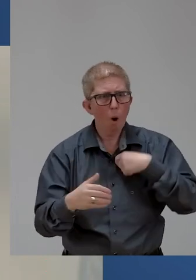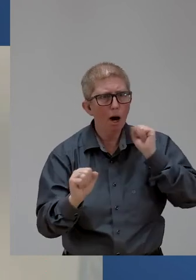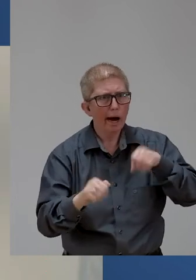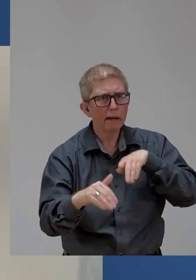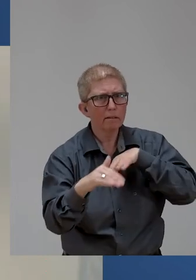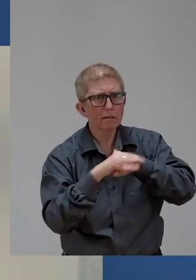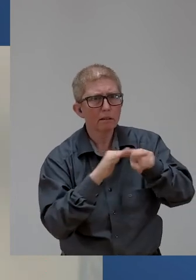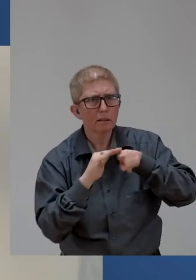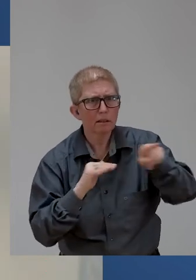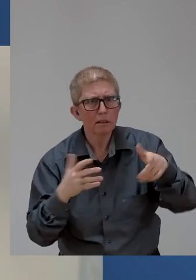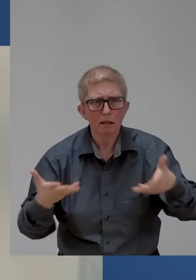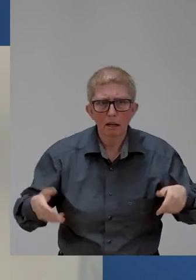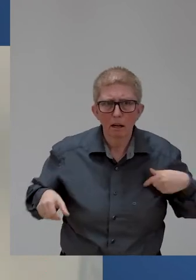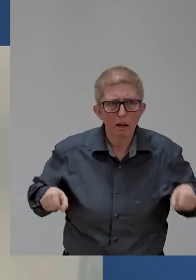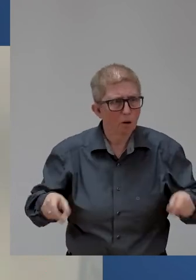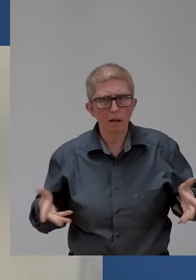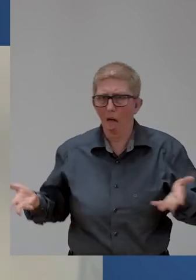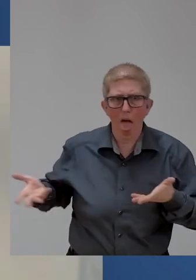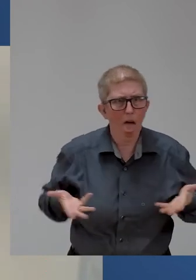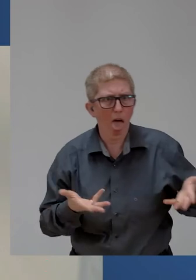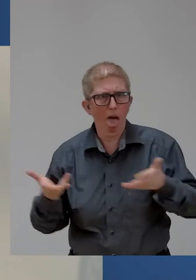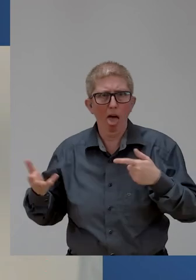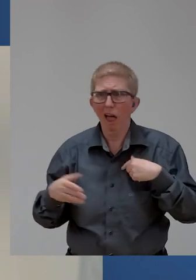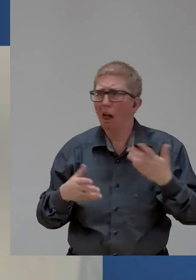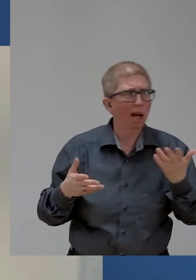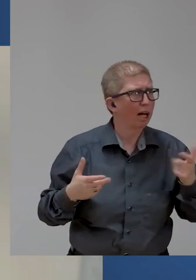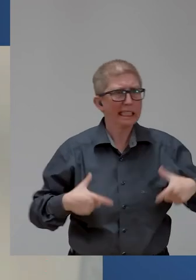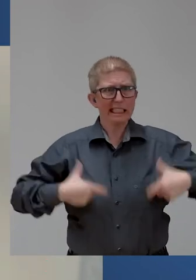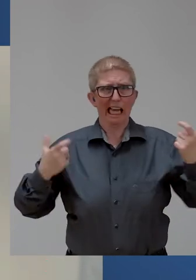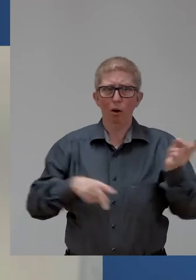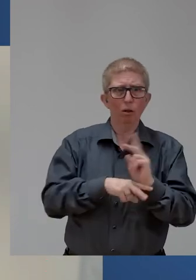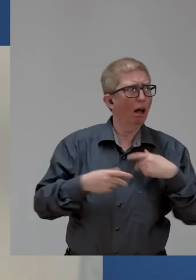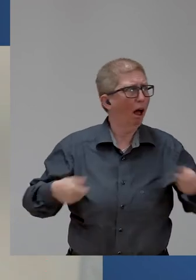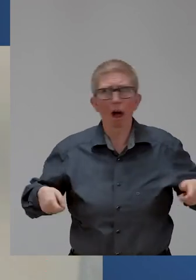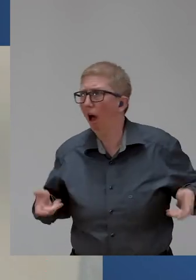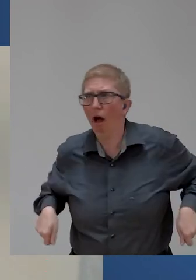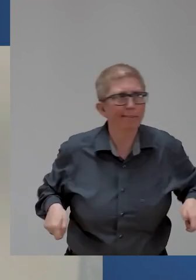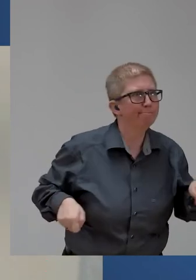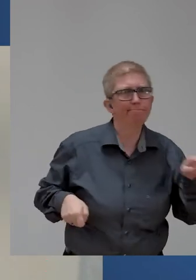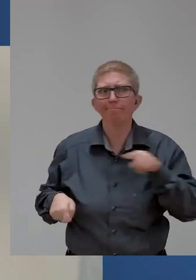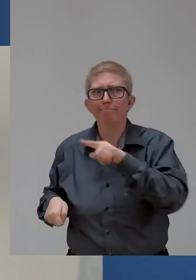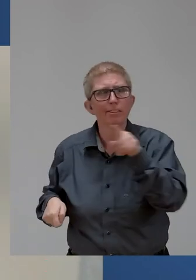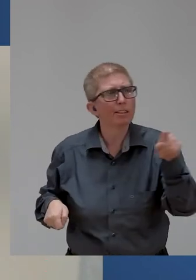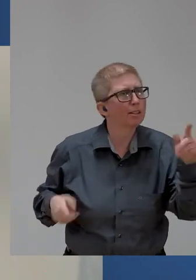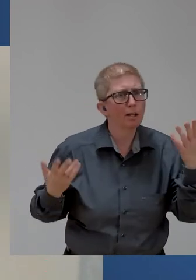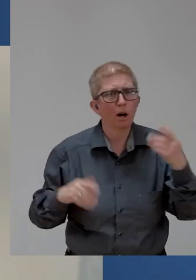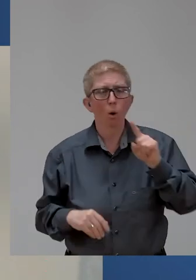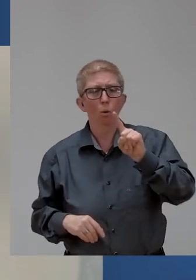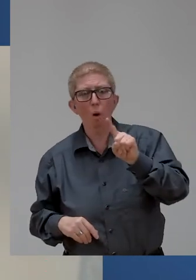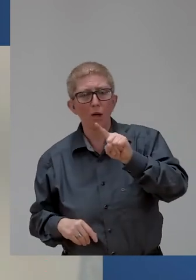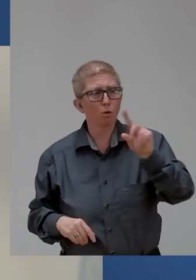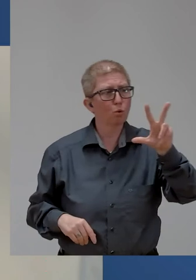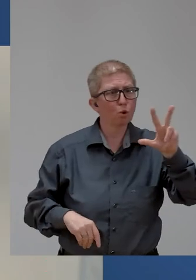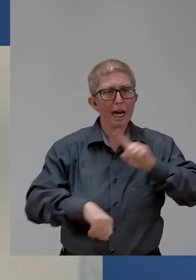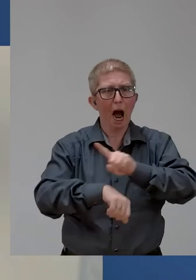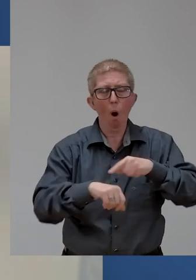to for them to find a security guard after hours, which in my experience took anywhere from one to three hours after the meeting ended, which